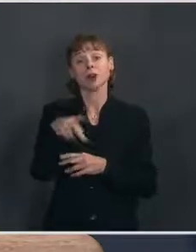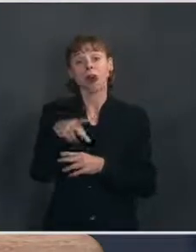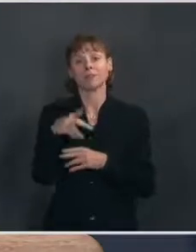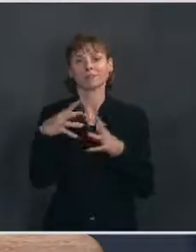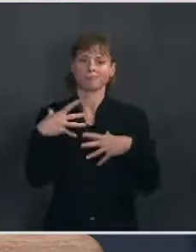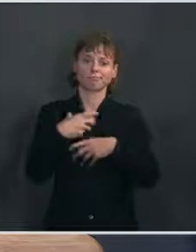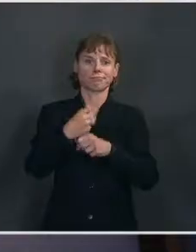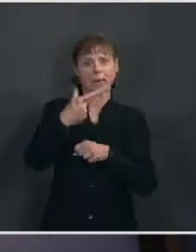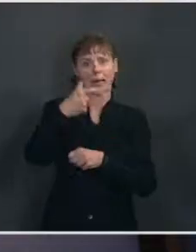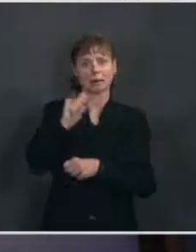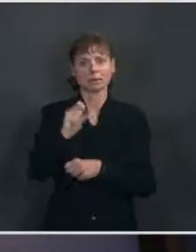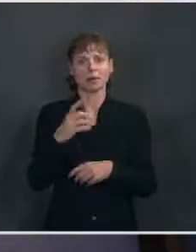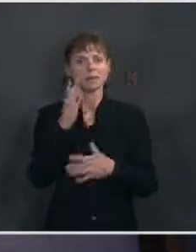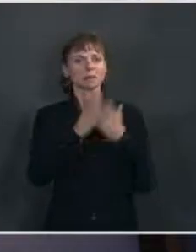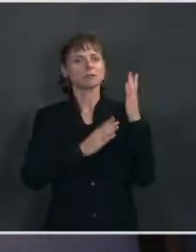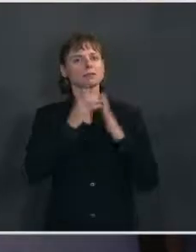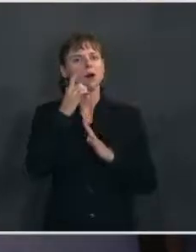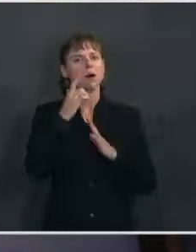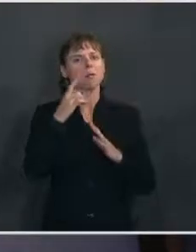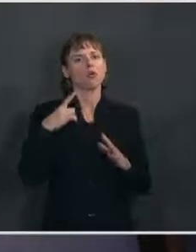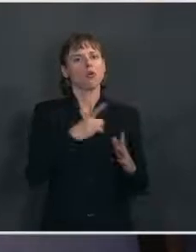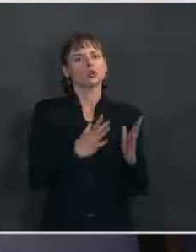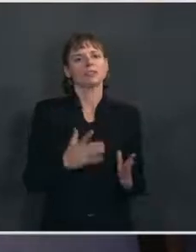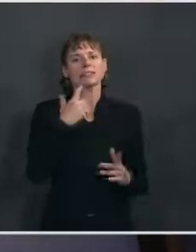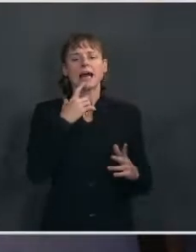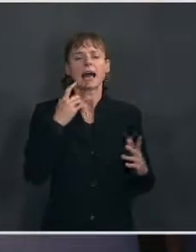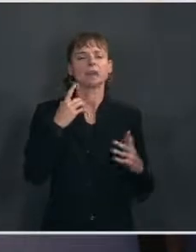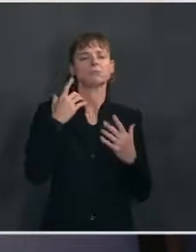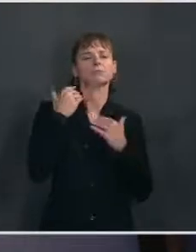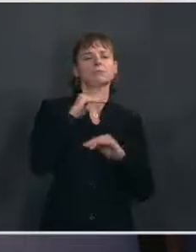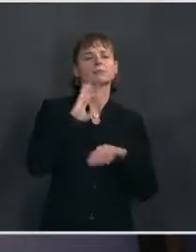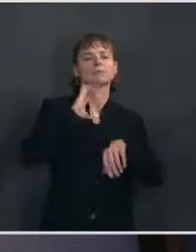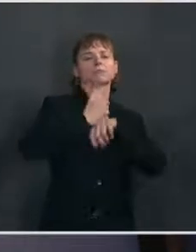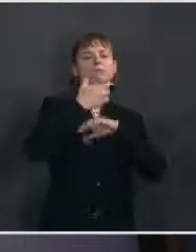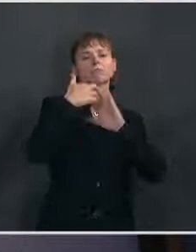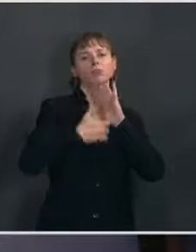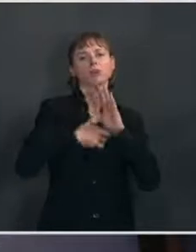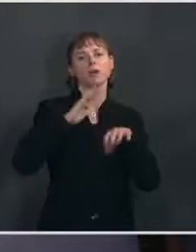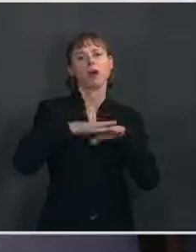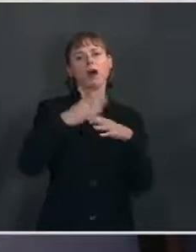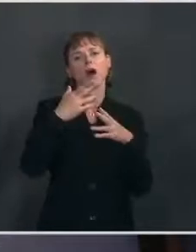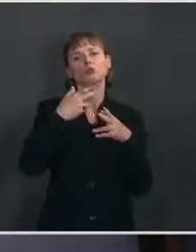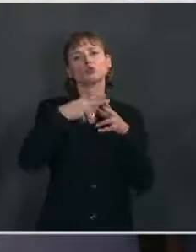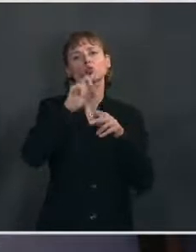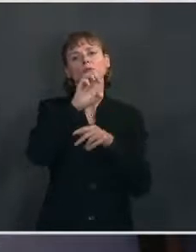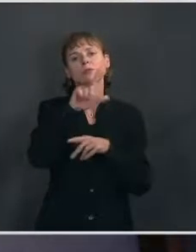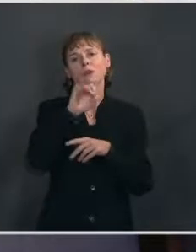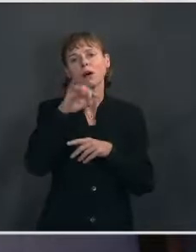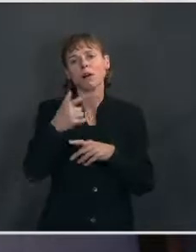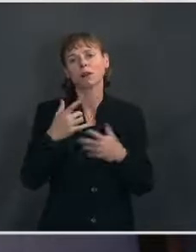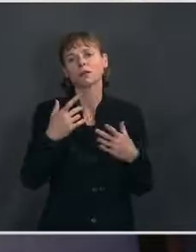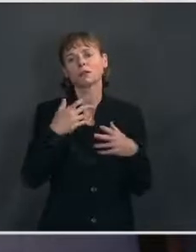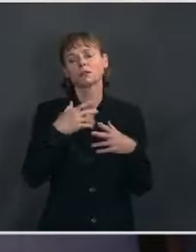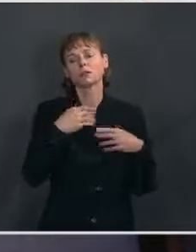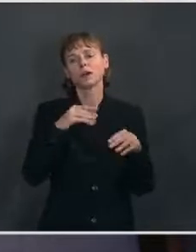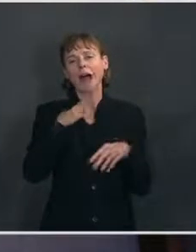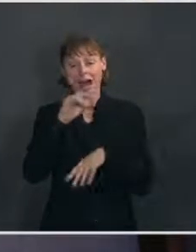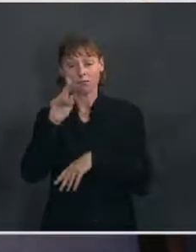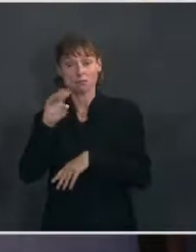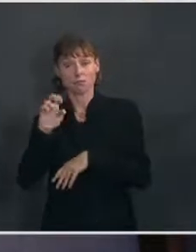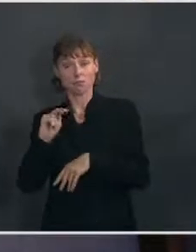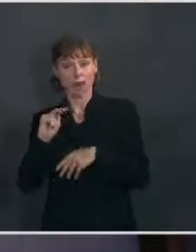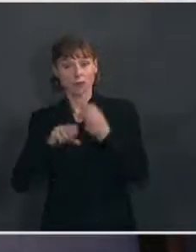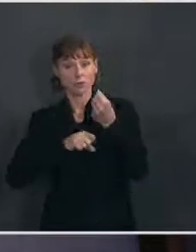reforms like restrictions on short selling and financial transactions tax that the latter of which President Biden supported